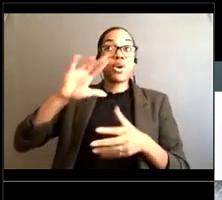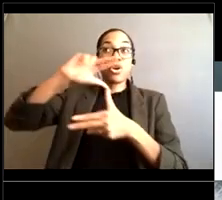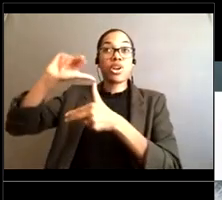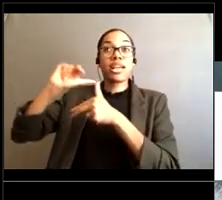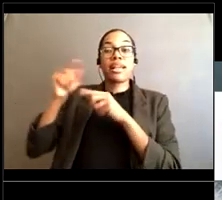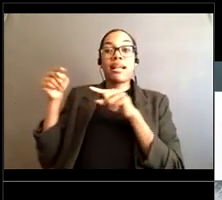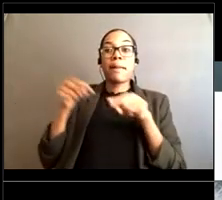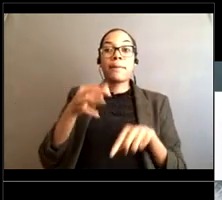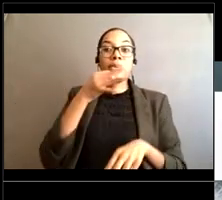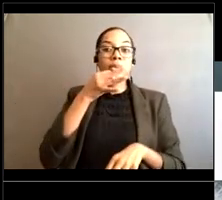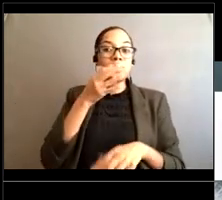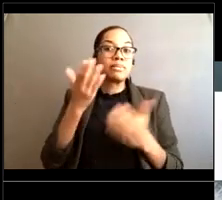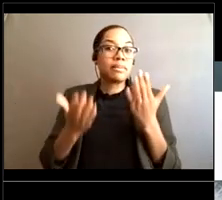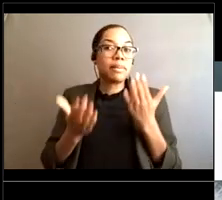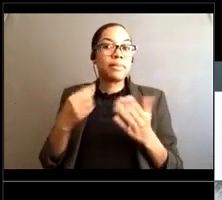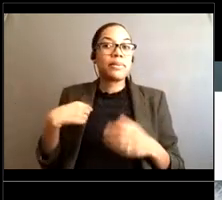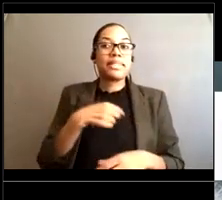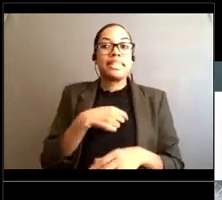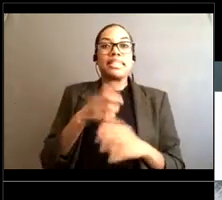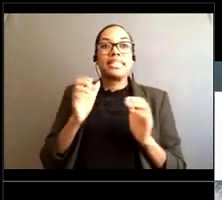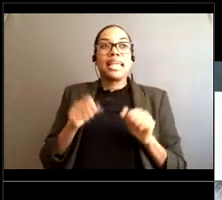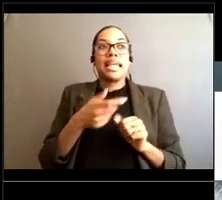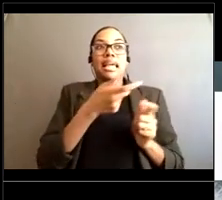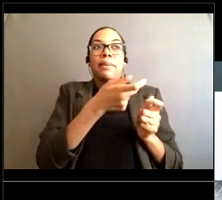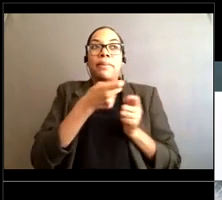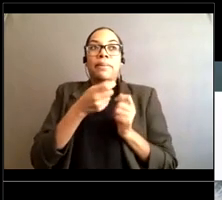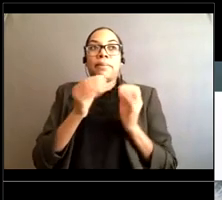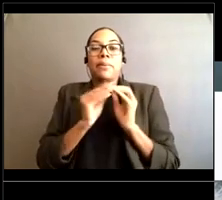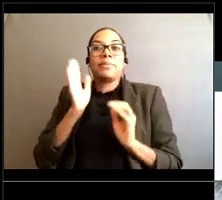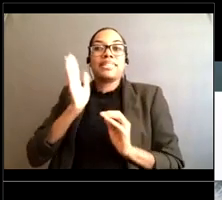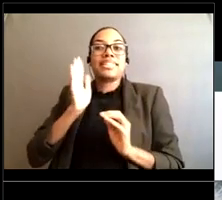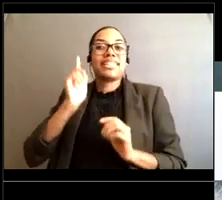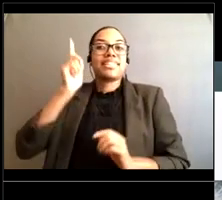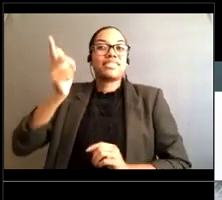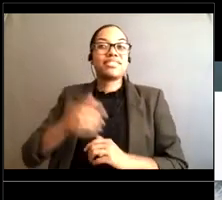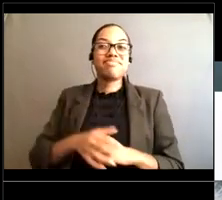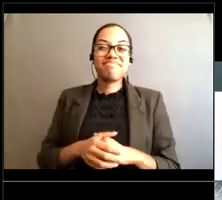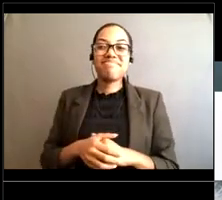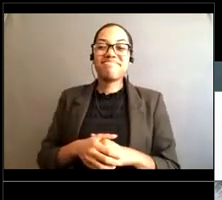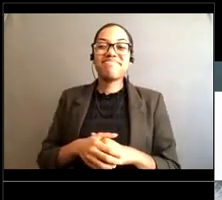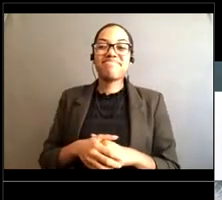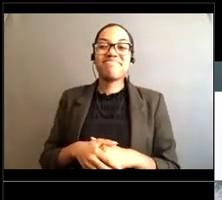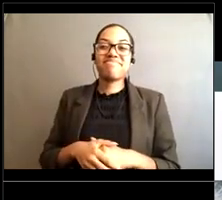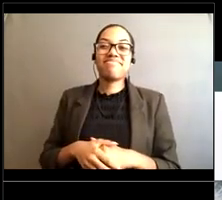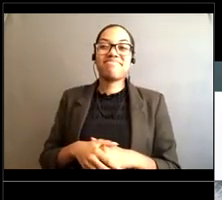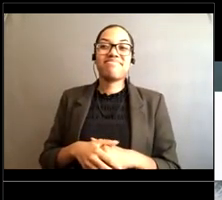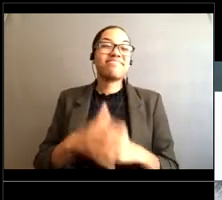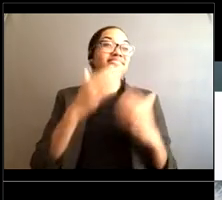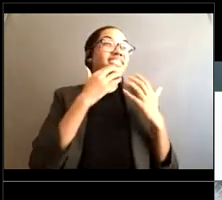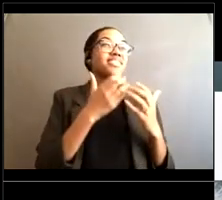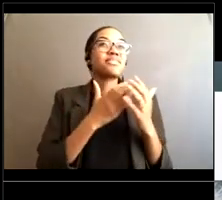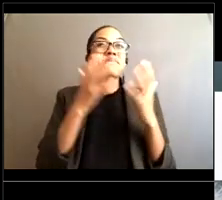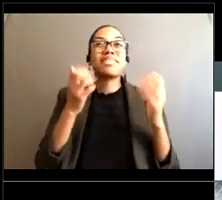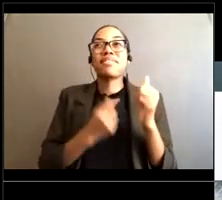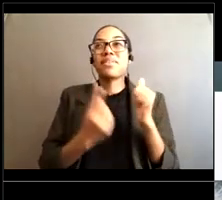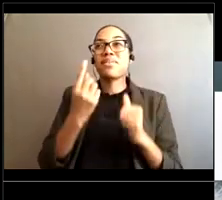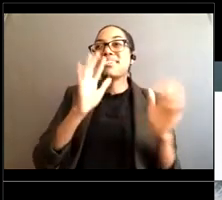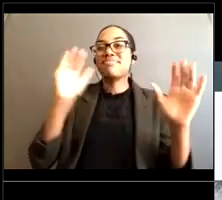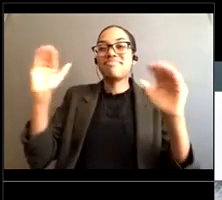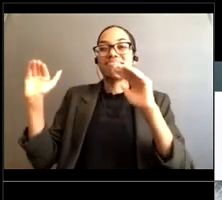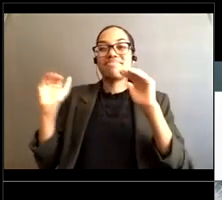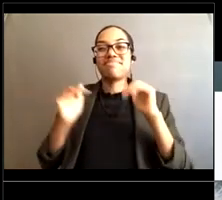So, uh, maybe I can rope them in for for some more opportunities Okay, everybody Okay, thanks